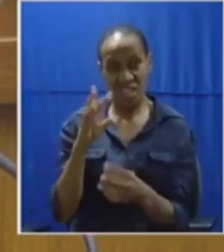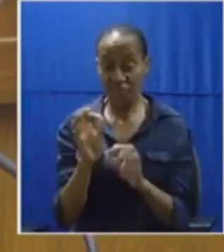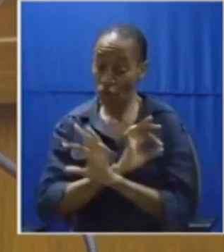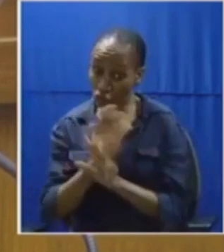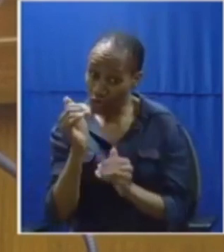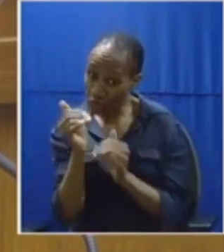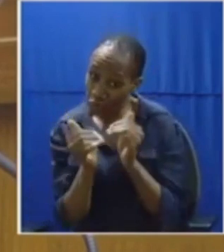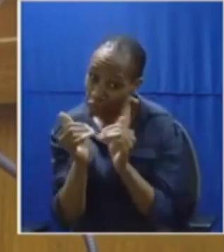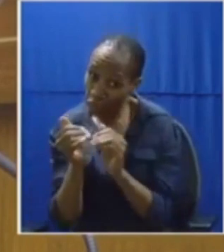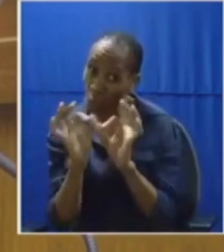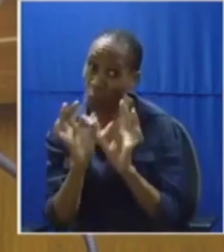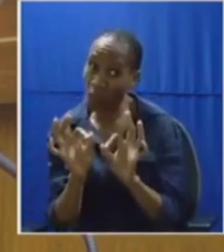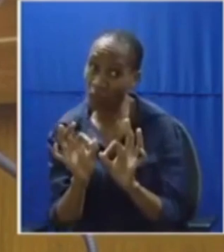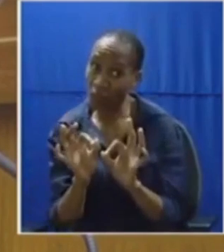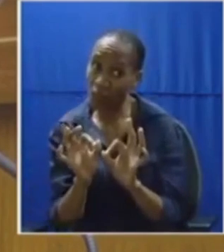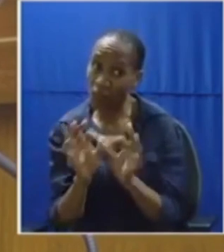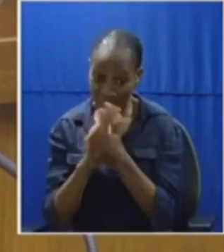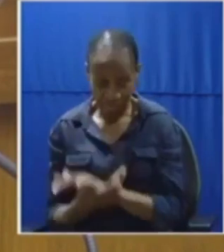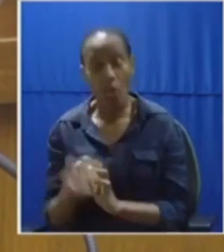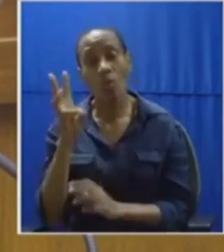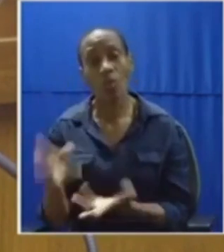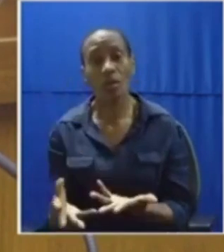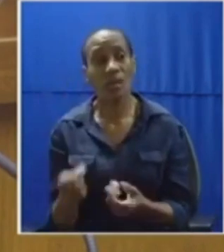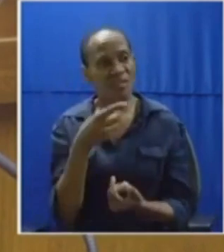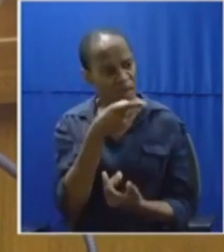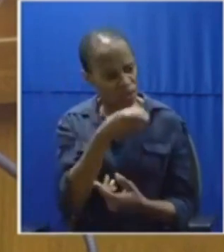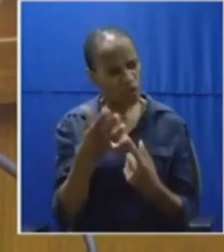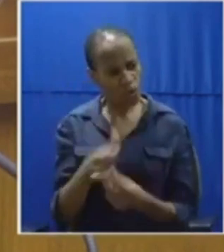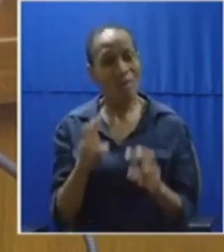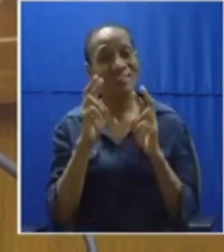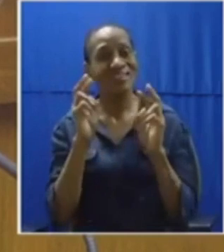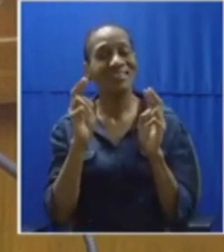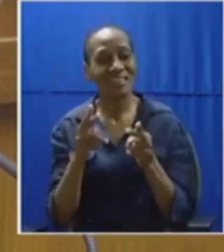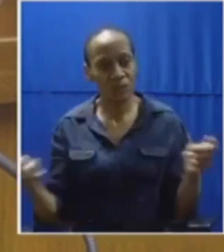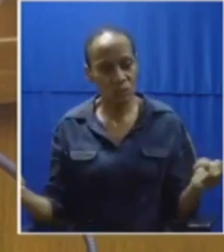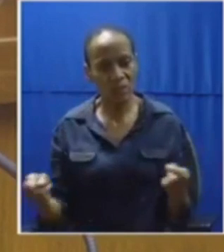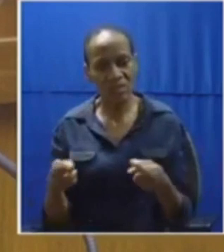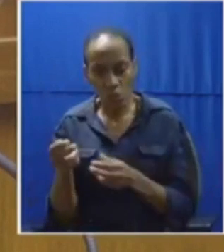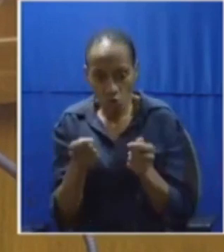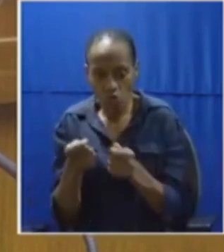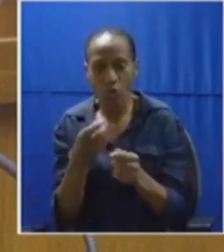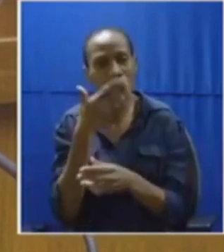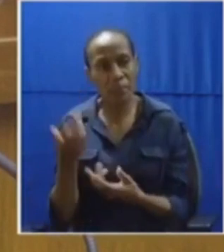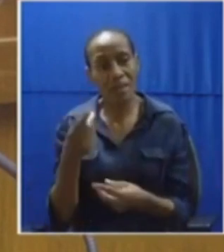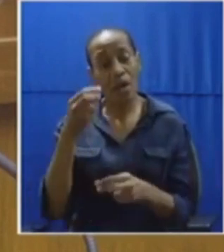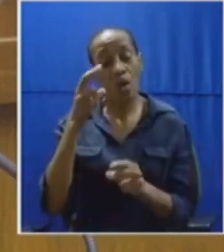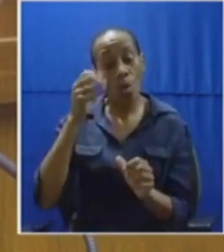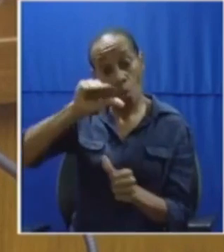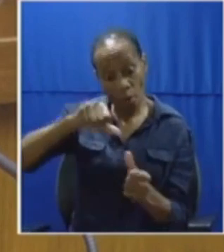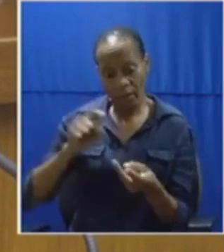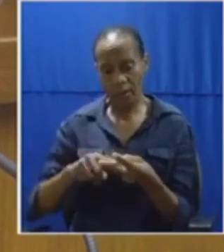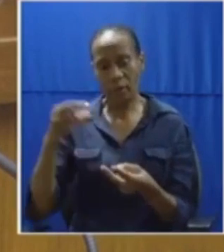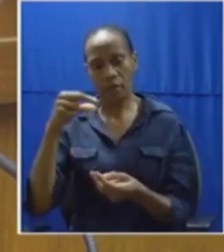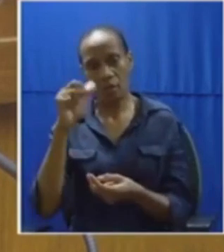and if you continue with the indecisiveness around natural resources, the oil and gas will be a curse to our nation